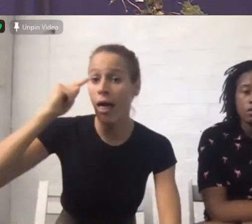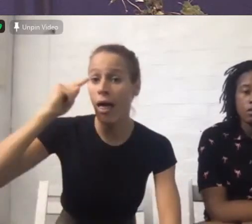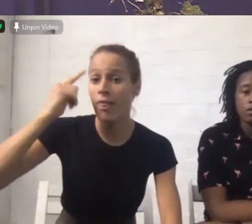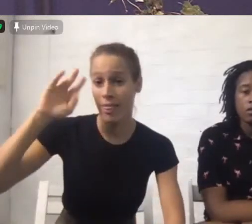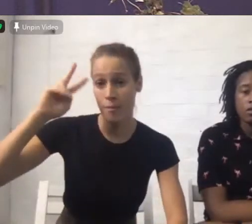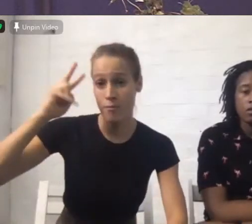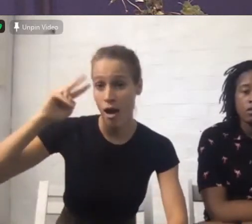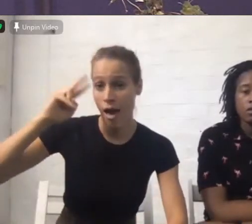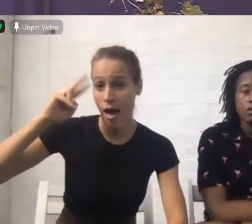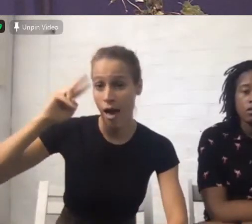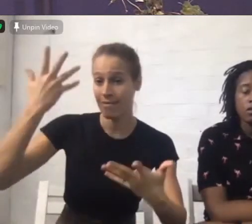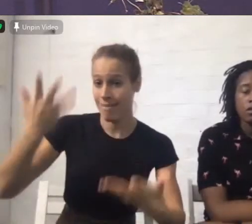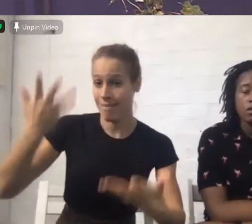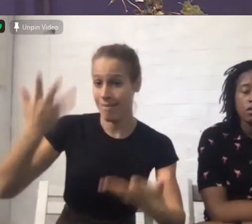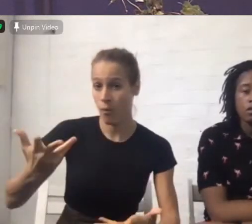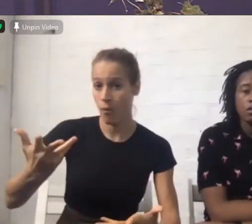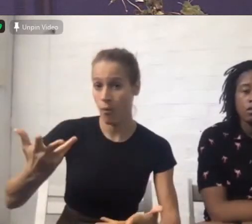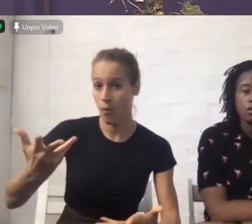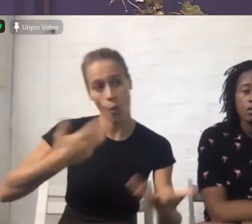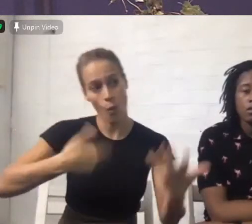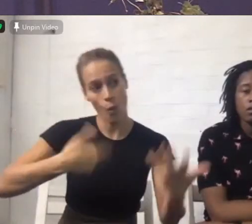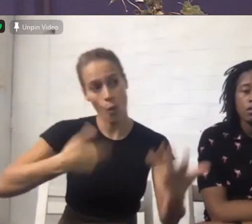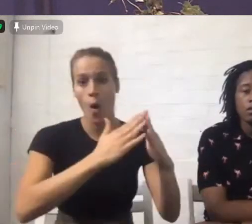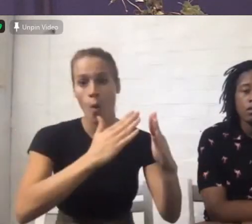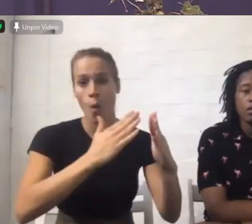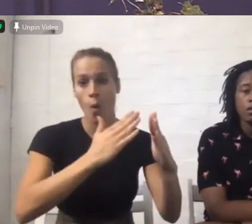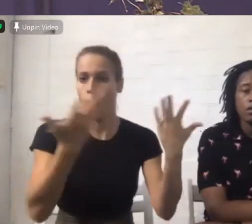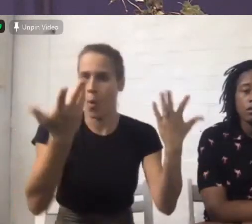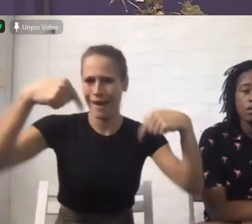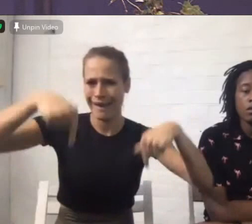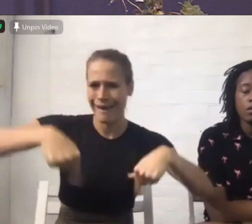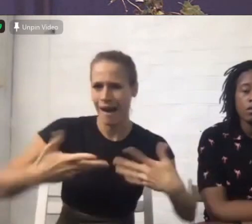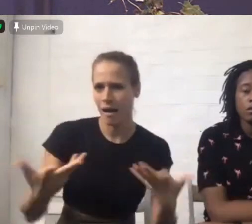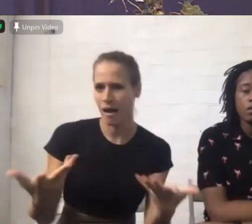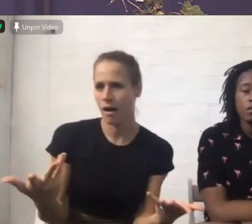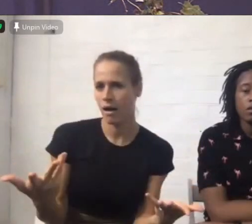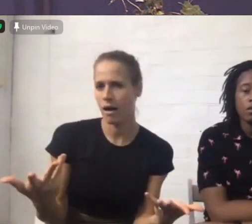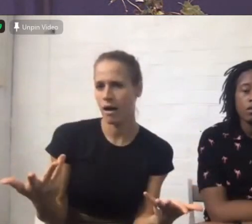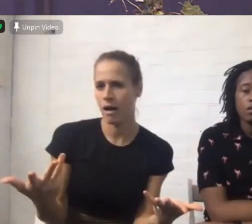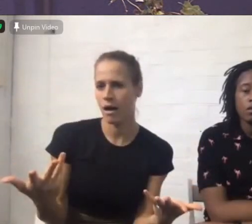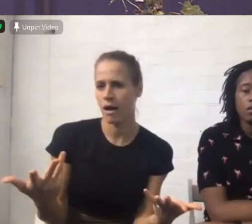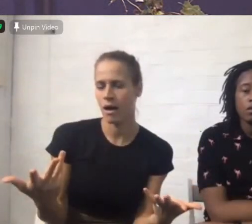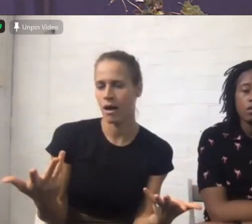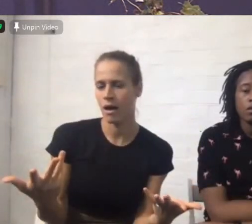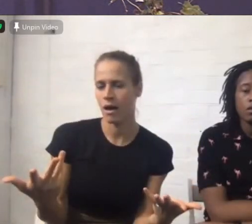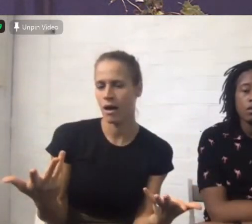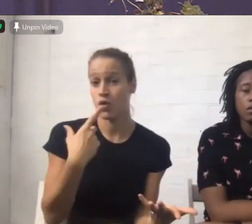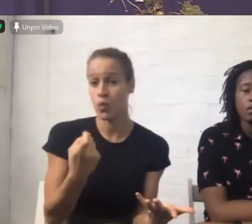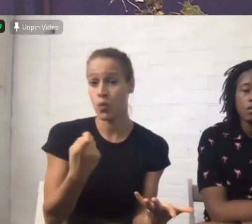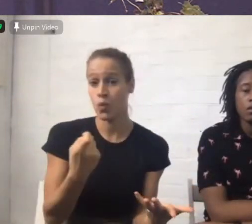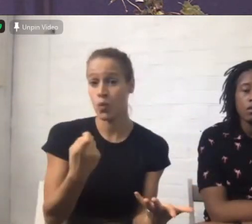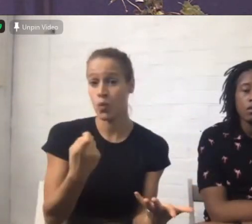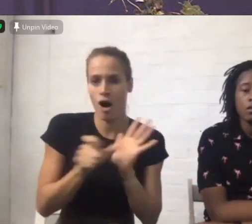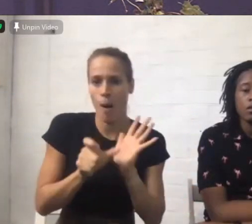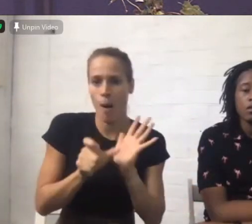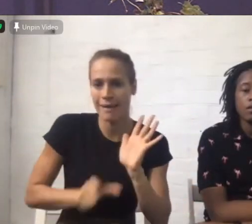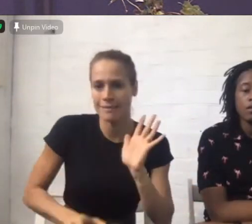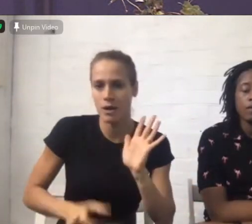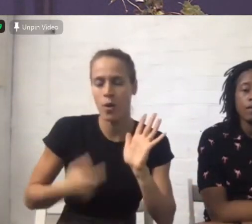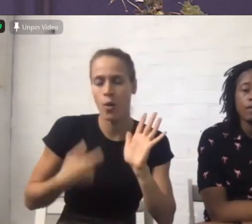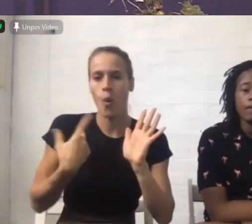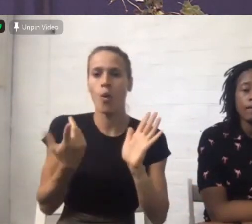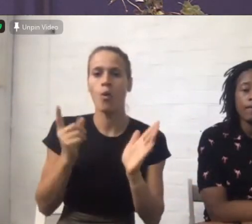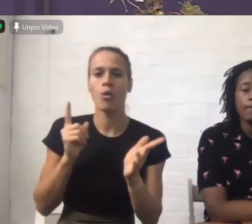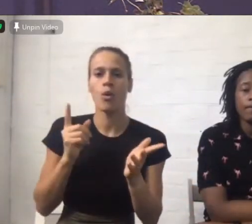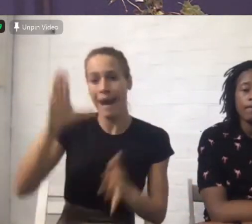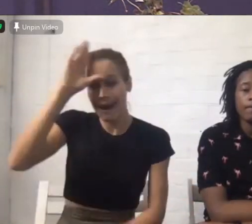you know at home or somewhere then you send in your comment and let us know if there's anyone